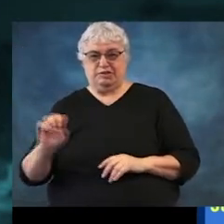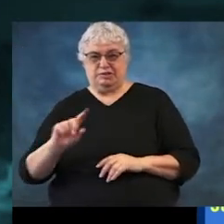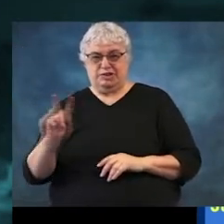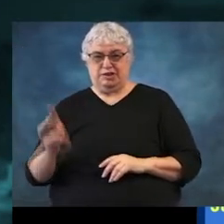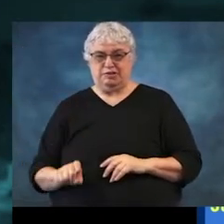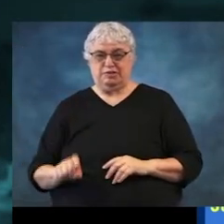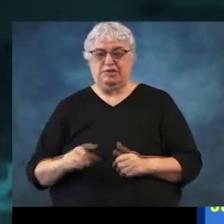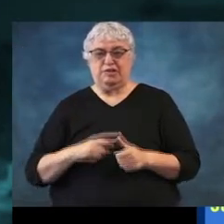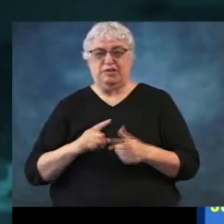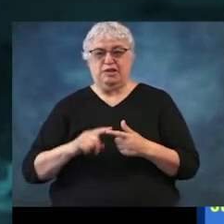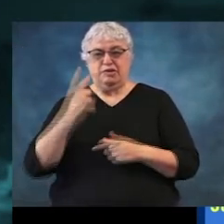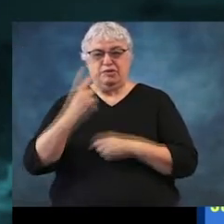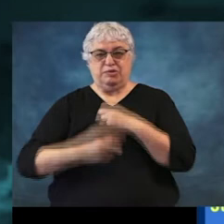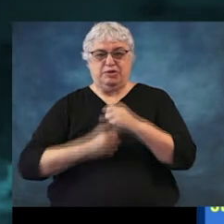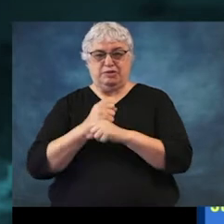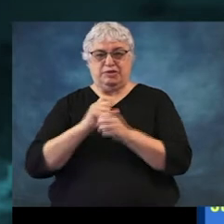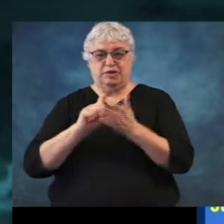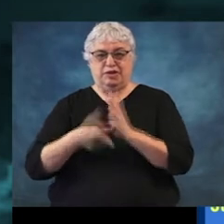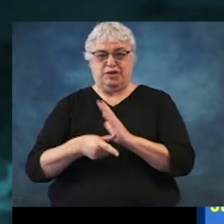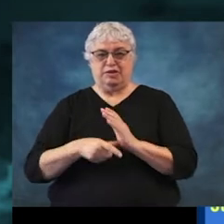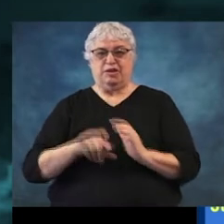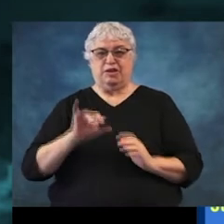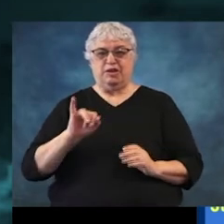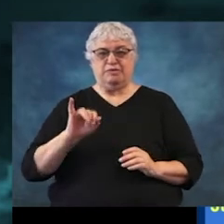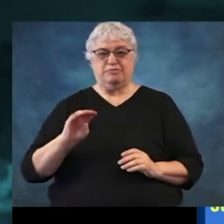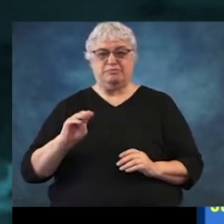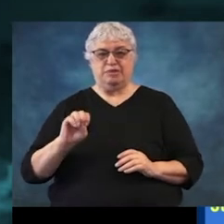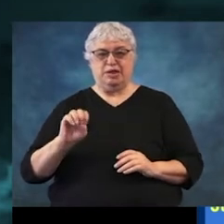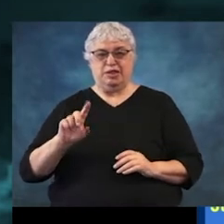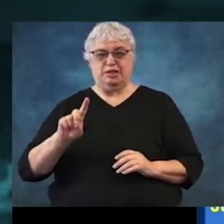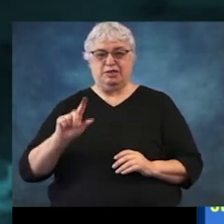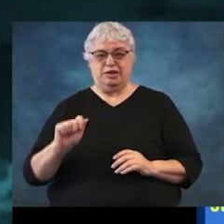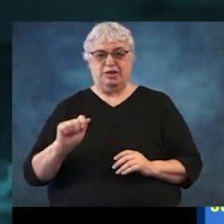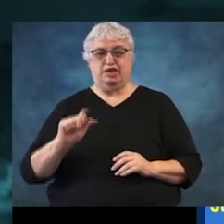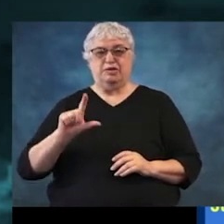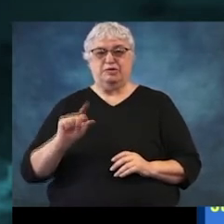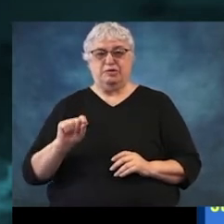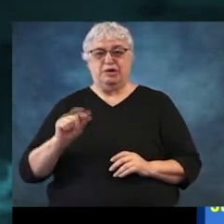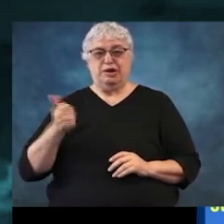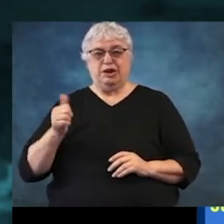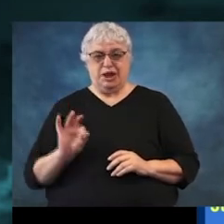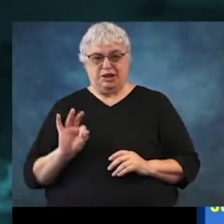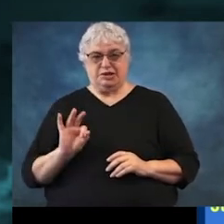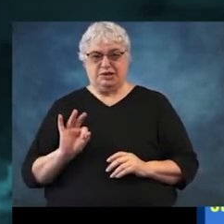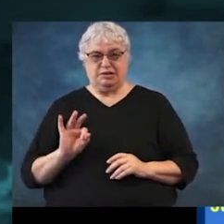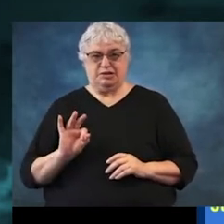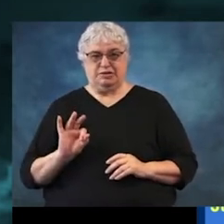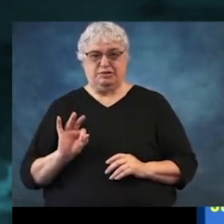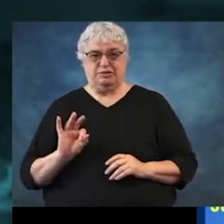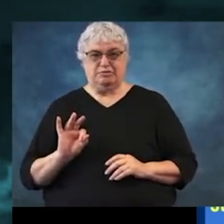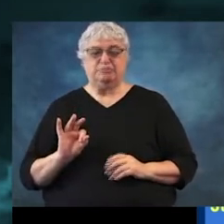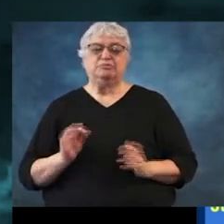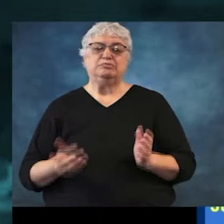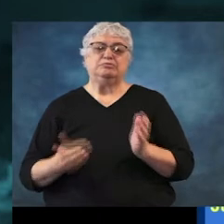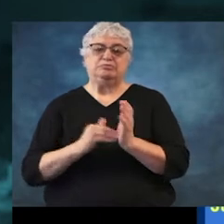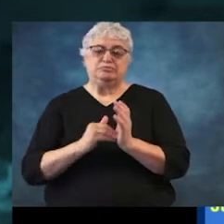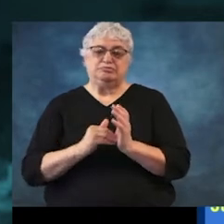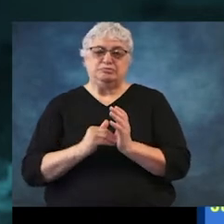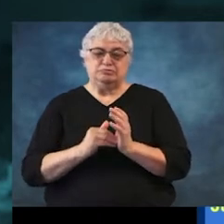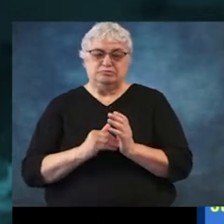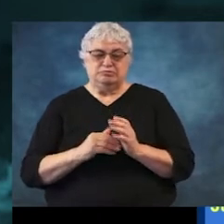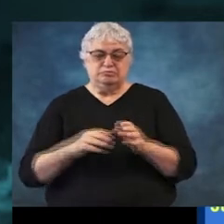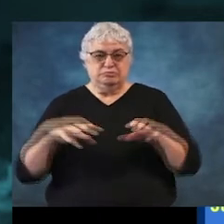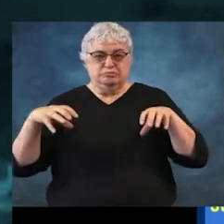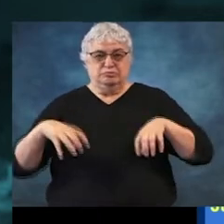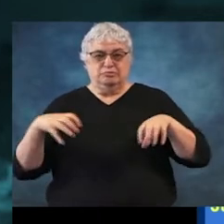And then only two years later, Tropical Storm Imelda back in 2019. Again, very heavy rains in the